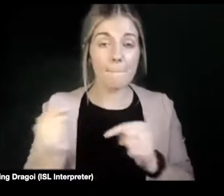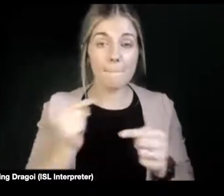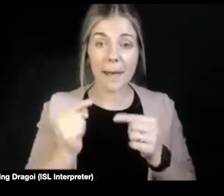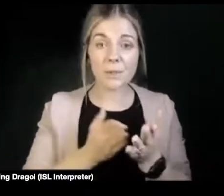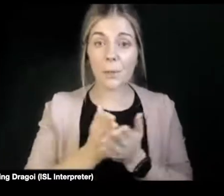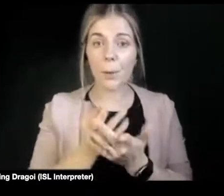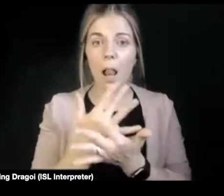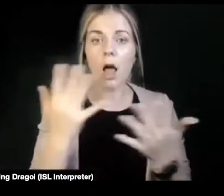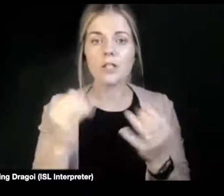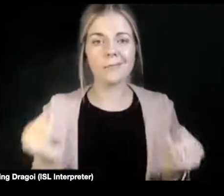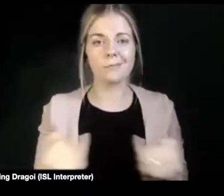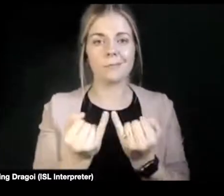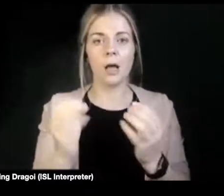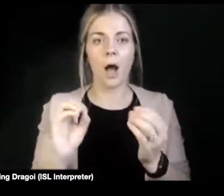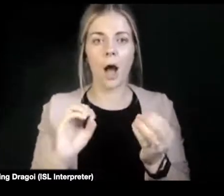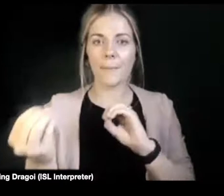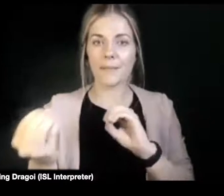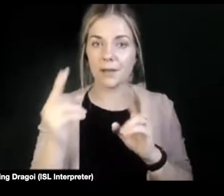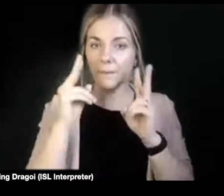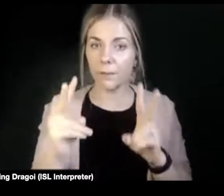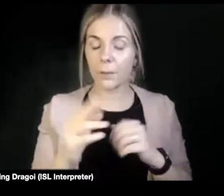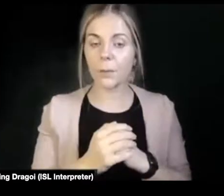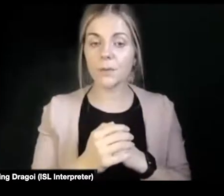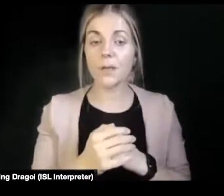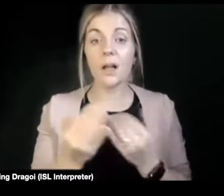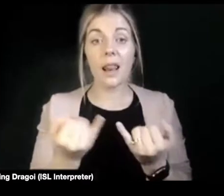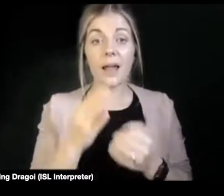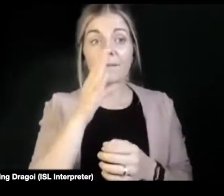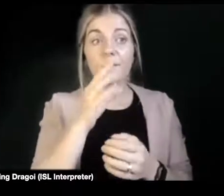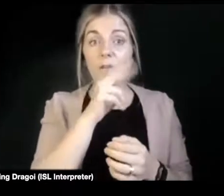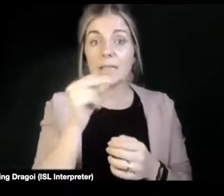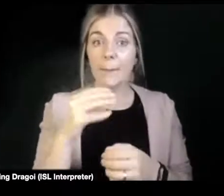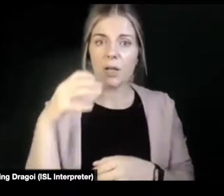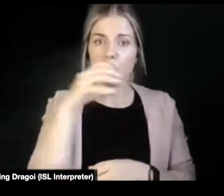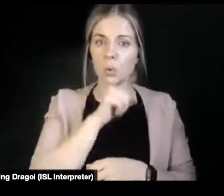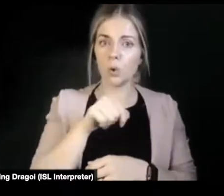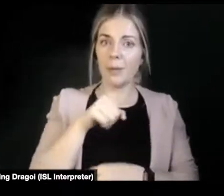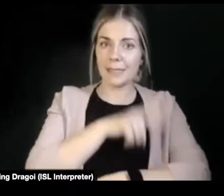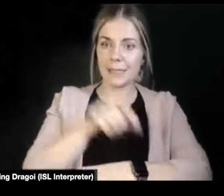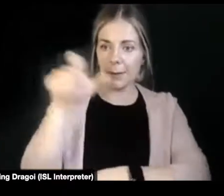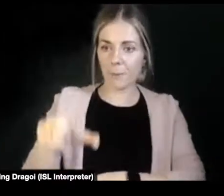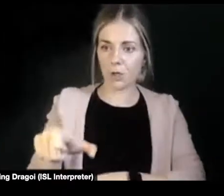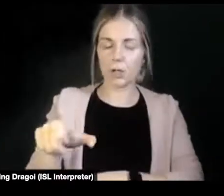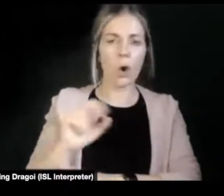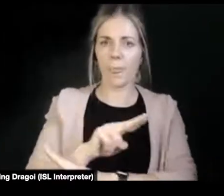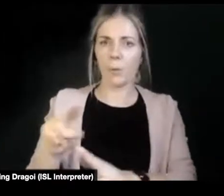infantilism assumptions that people won't be having sex, so they don't need contraception, but also, well,